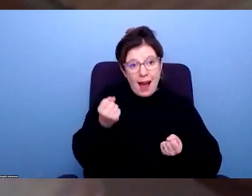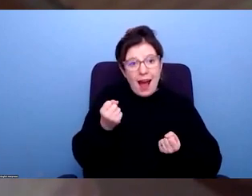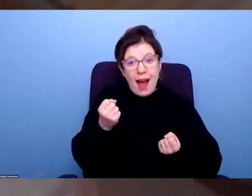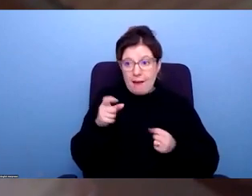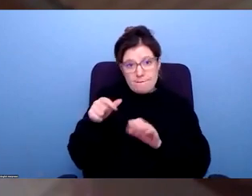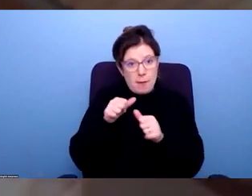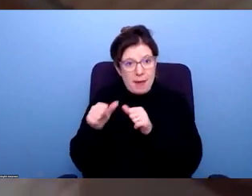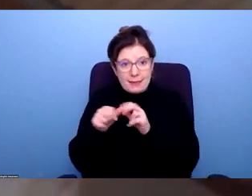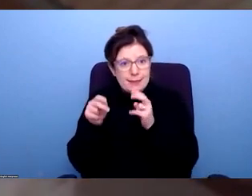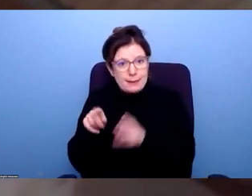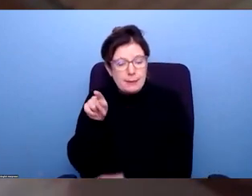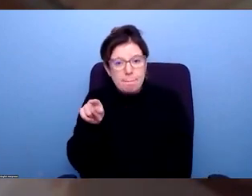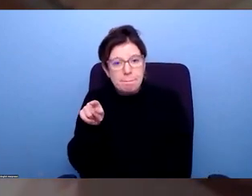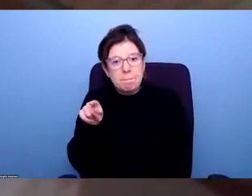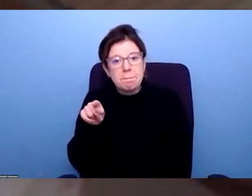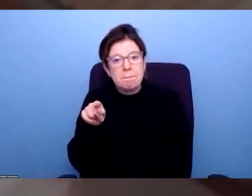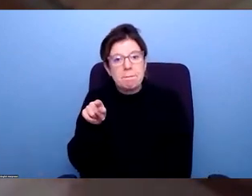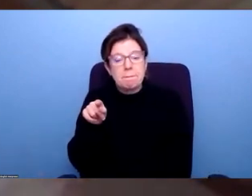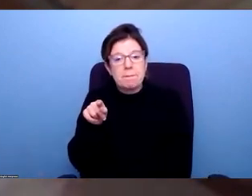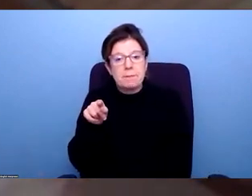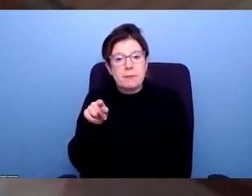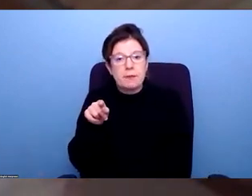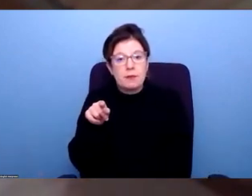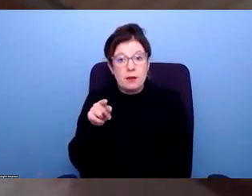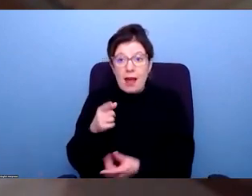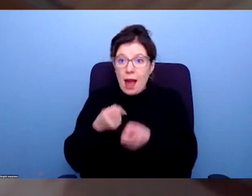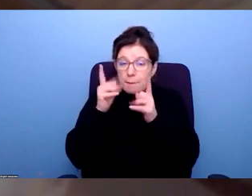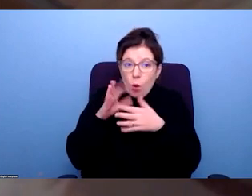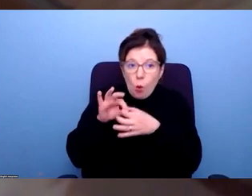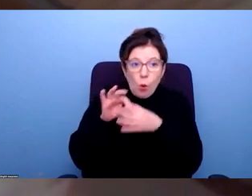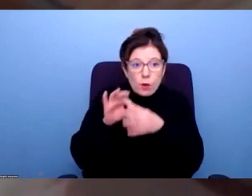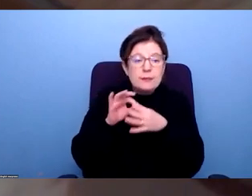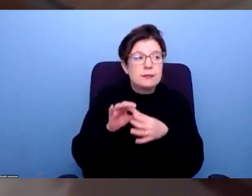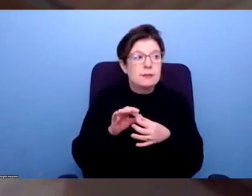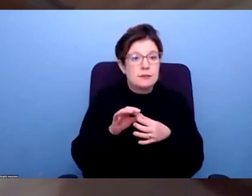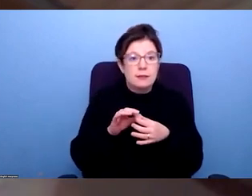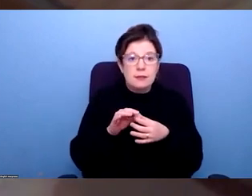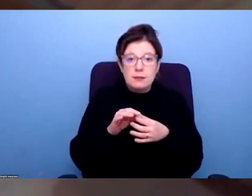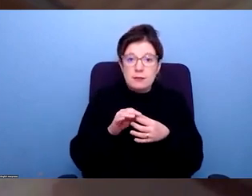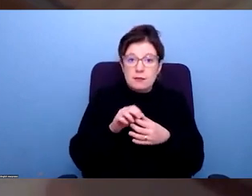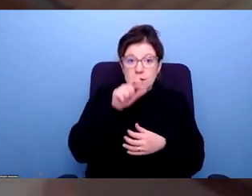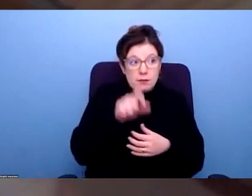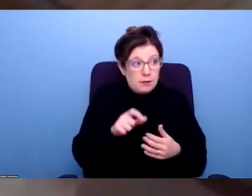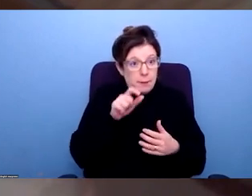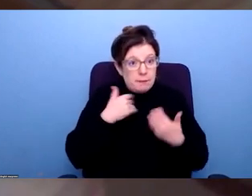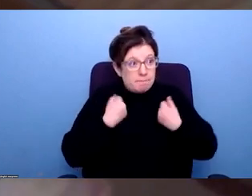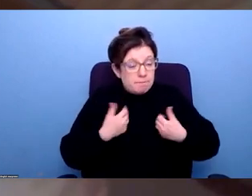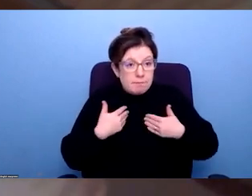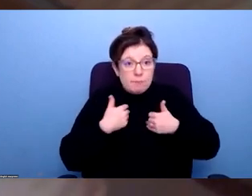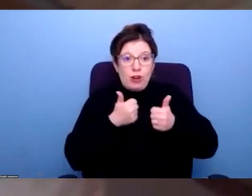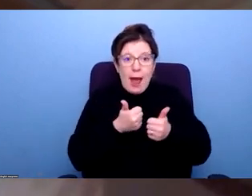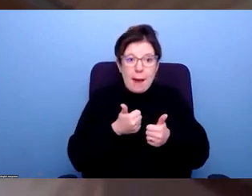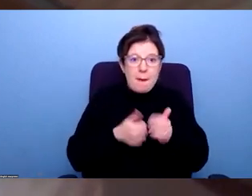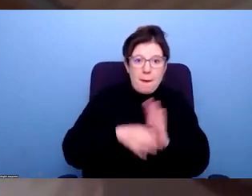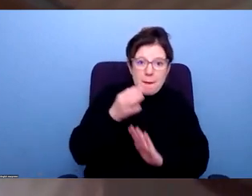better, you know, they, they do, they, they're able to work better with employers that have more effective rehabilitation support systems and can better make